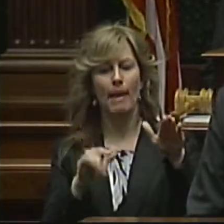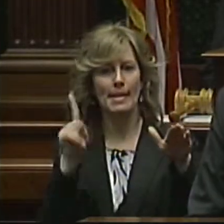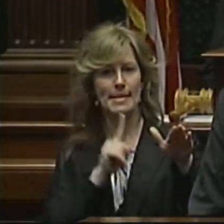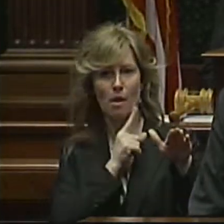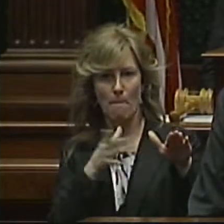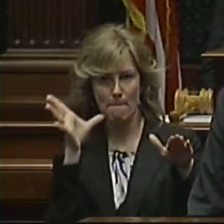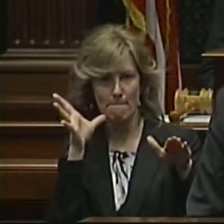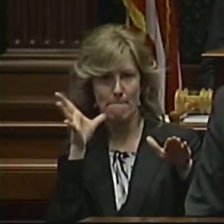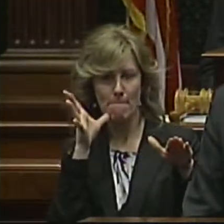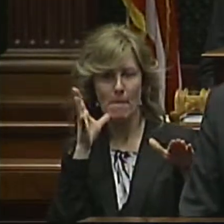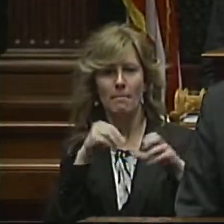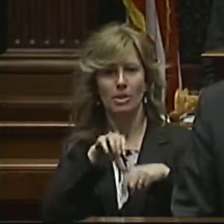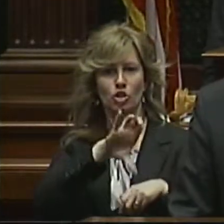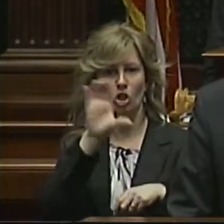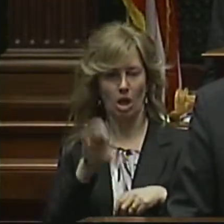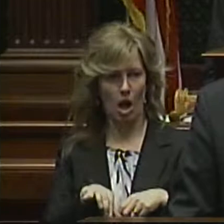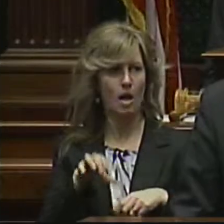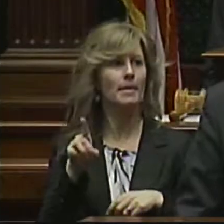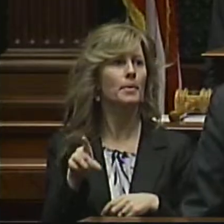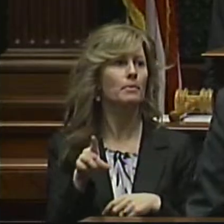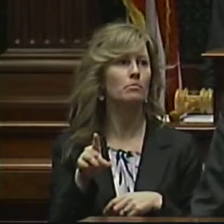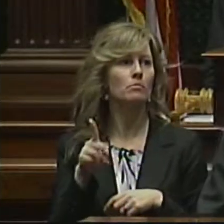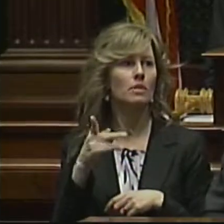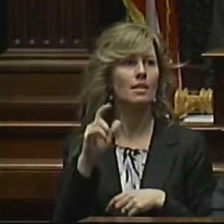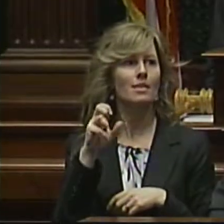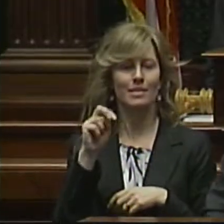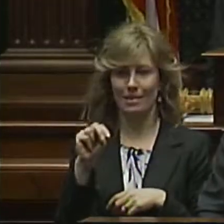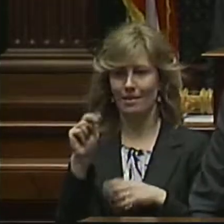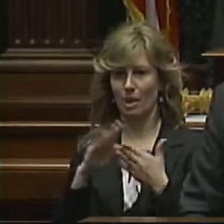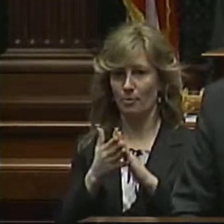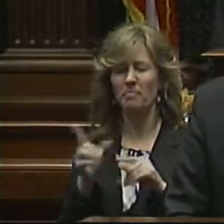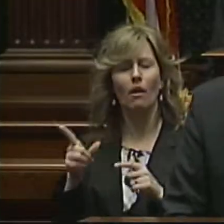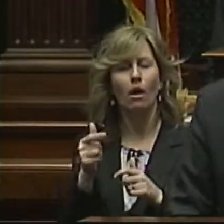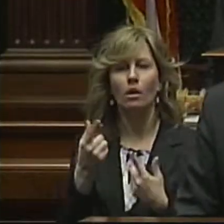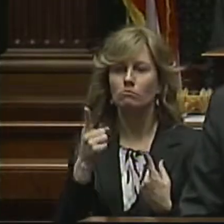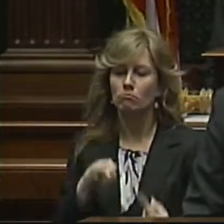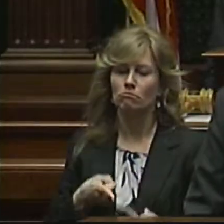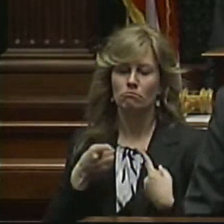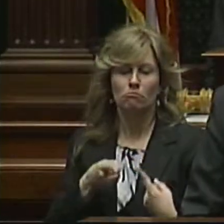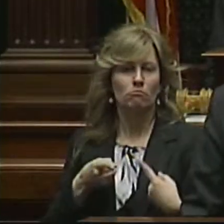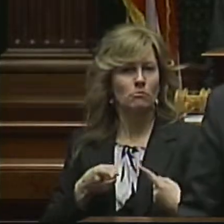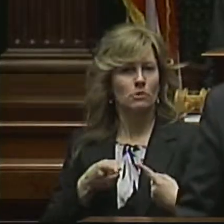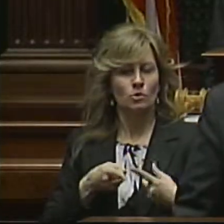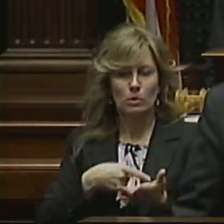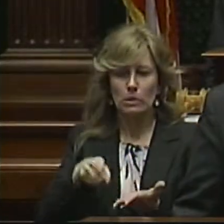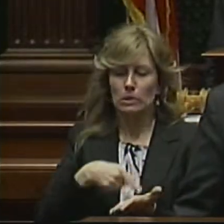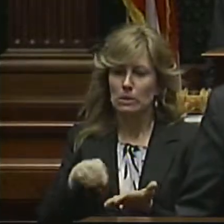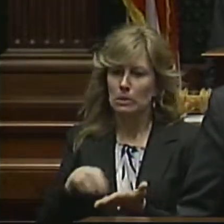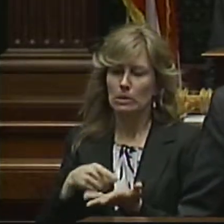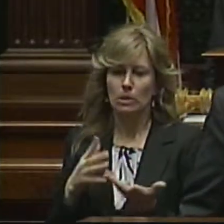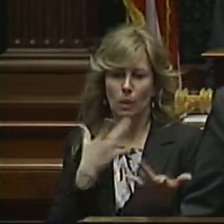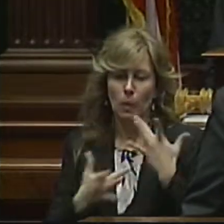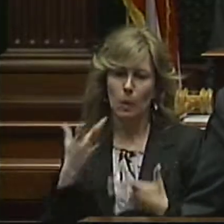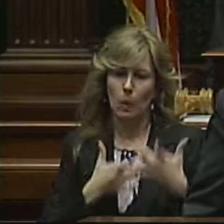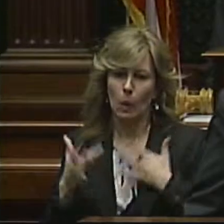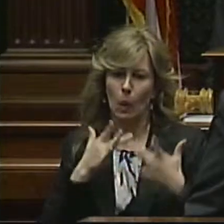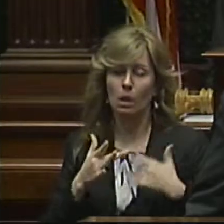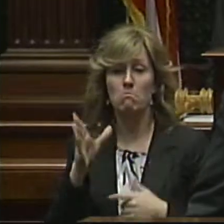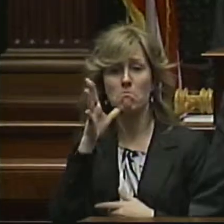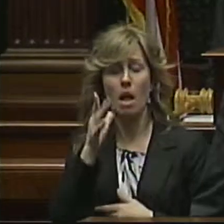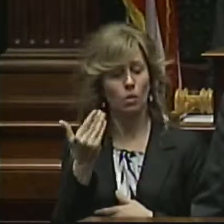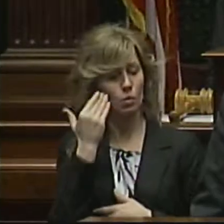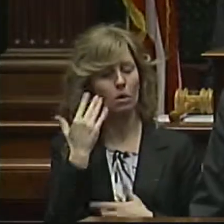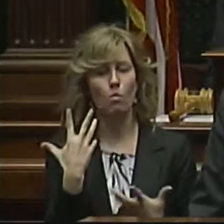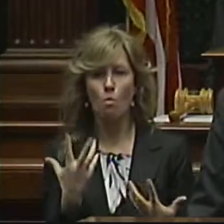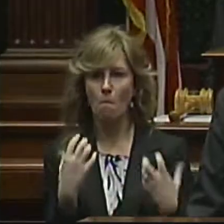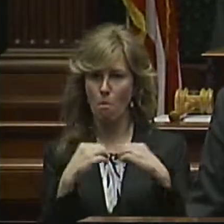Chicago's Pilsen neighborhood, Christine's family struggled every month to make ends meet. Christine. Her mother always knew she wanted more